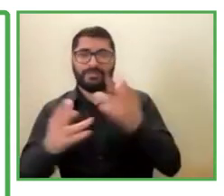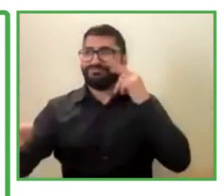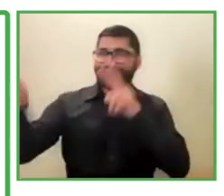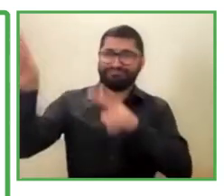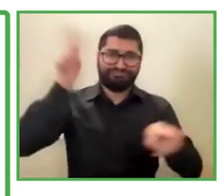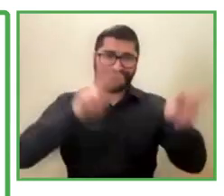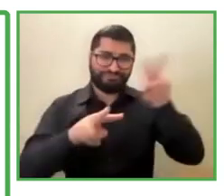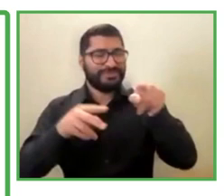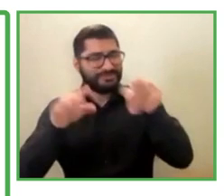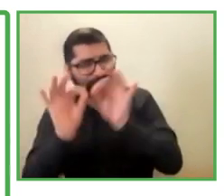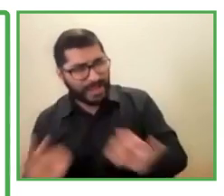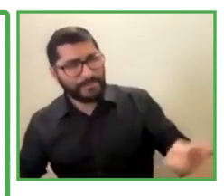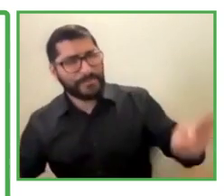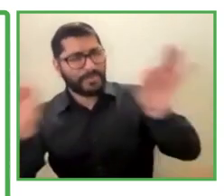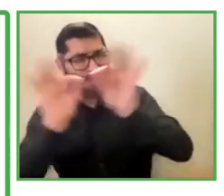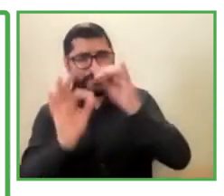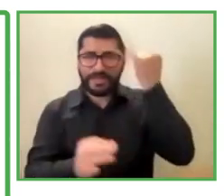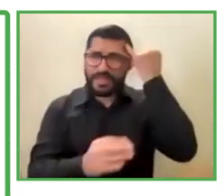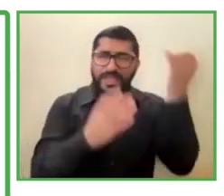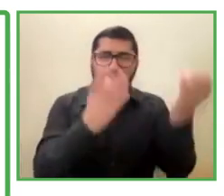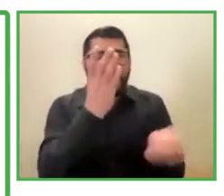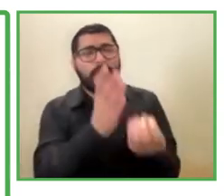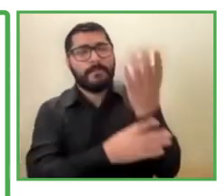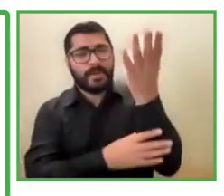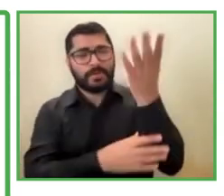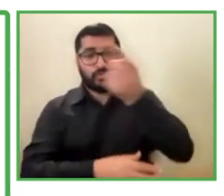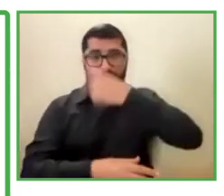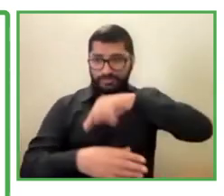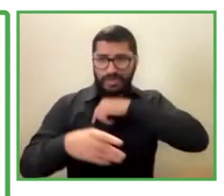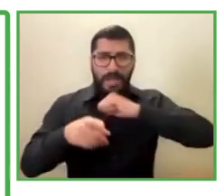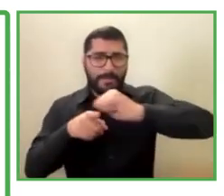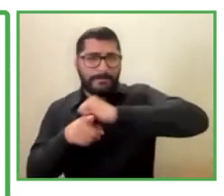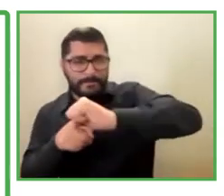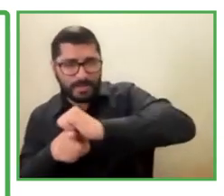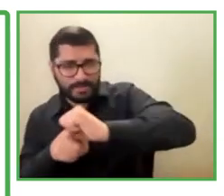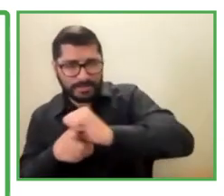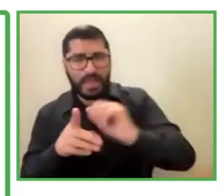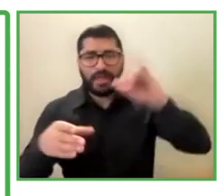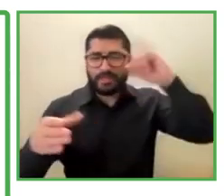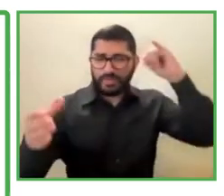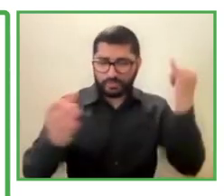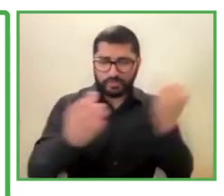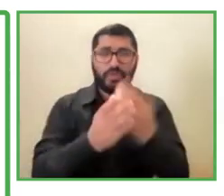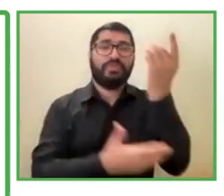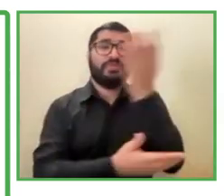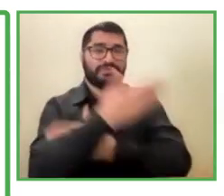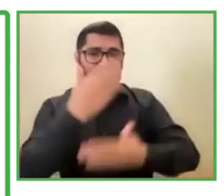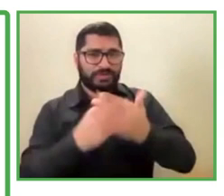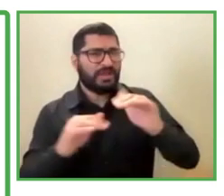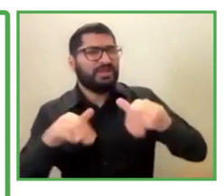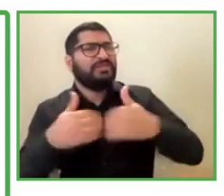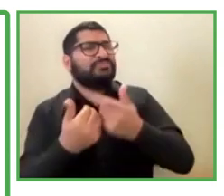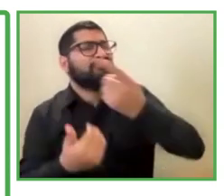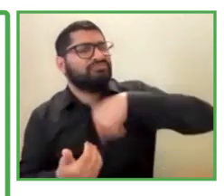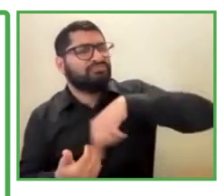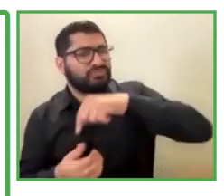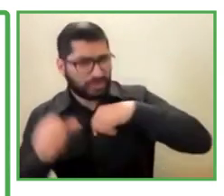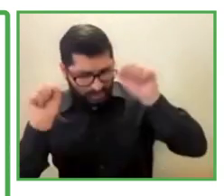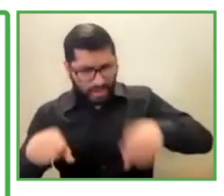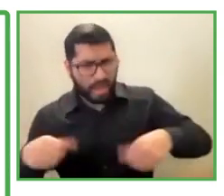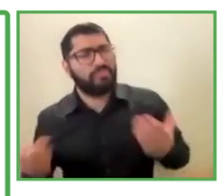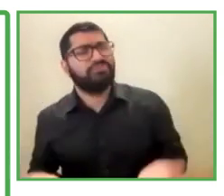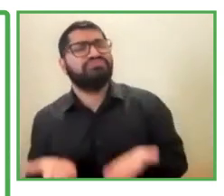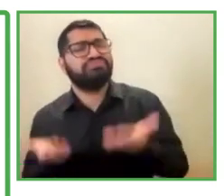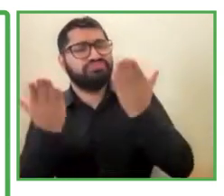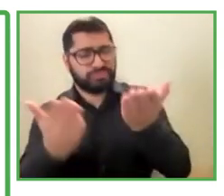inclusion at Wipro is, we have been able to offer digital accessibility solutions to our clients.